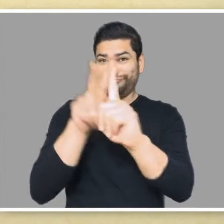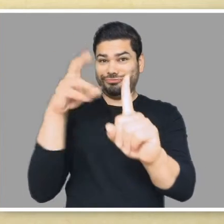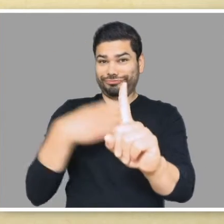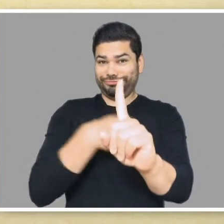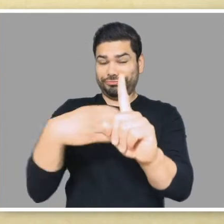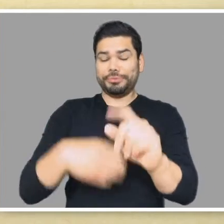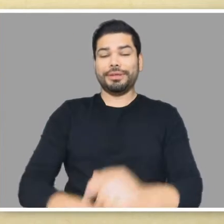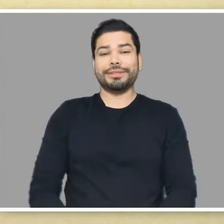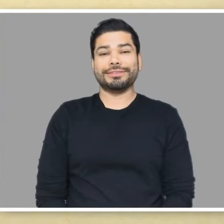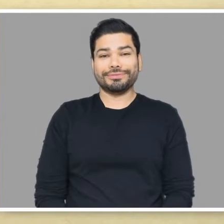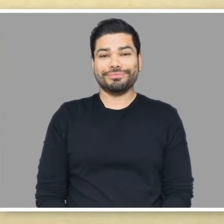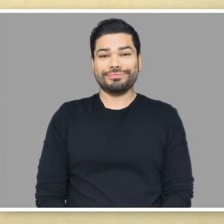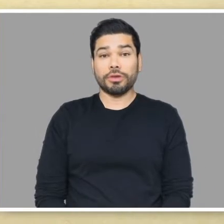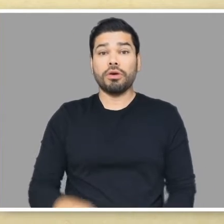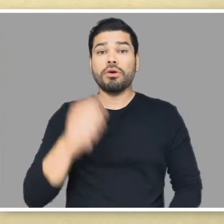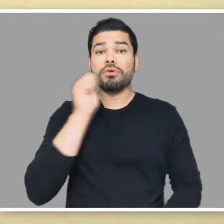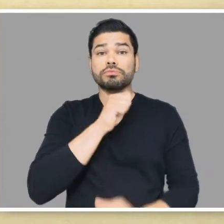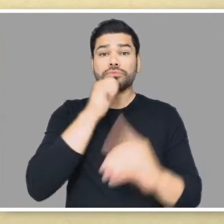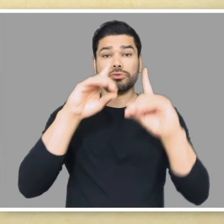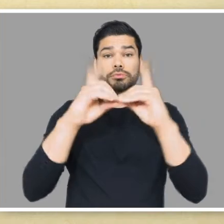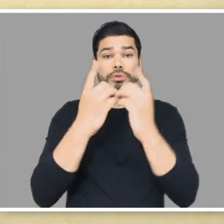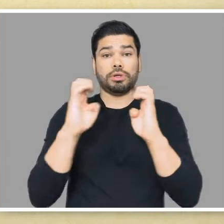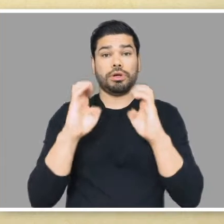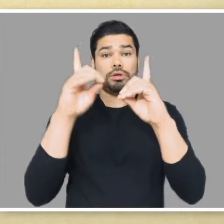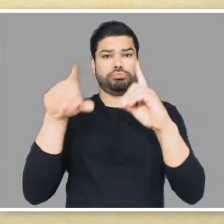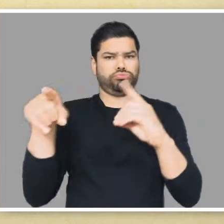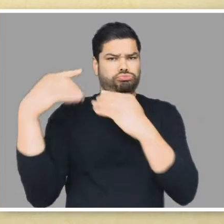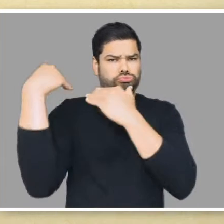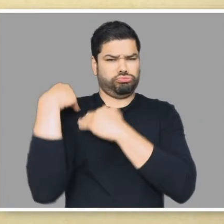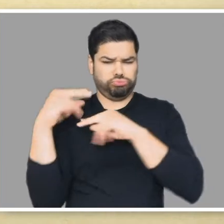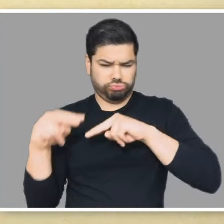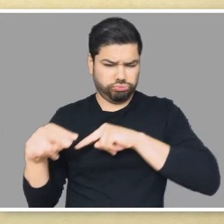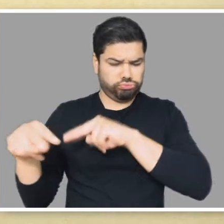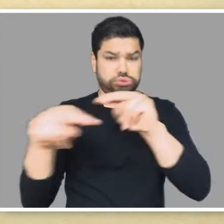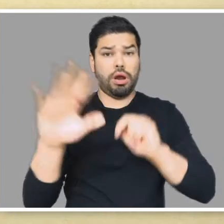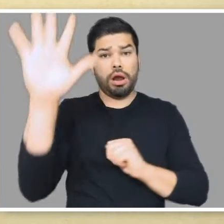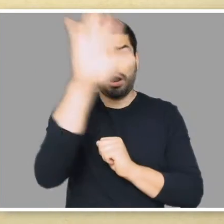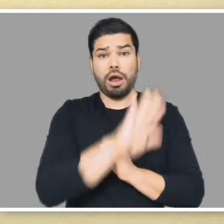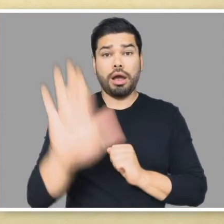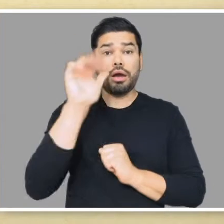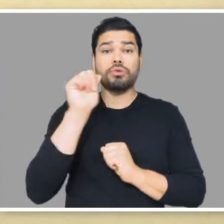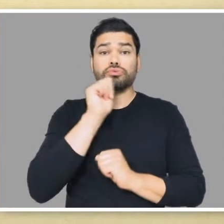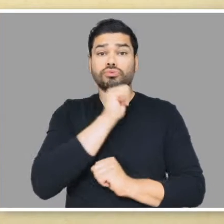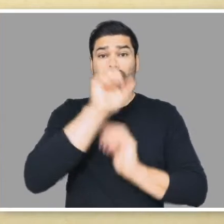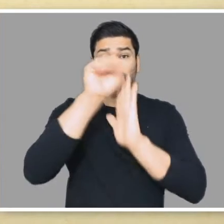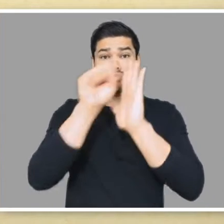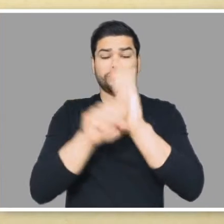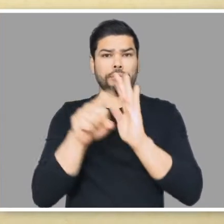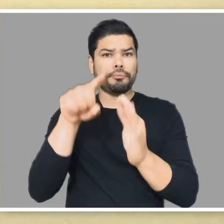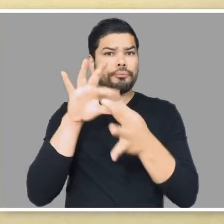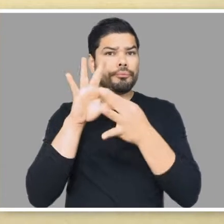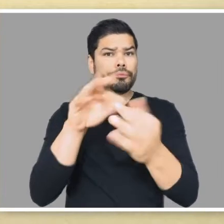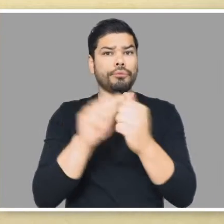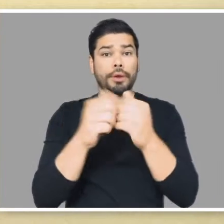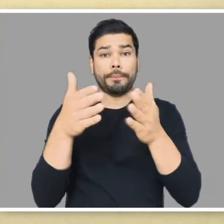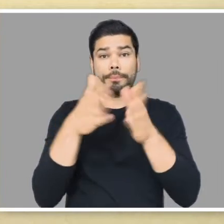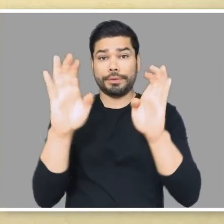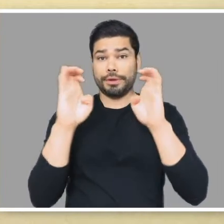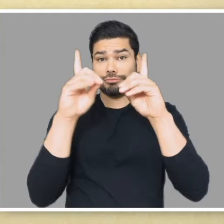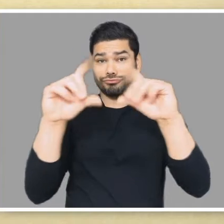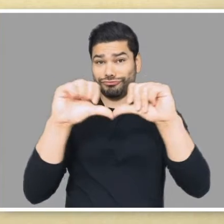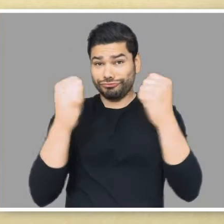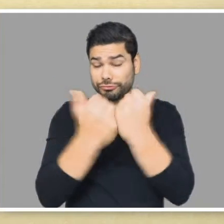Complaints The Arizona Department of Education, or ADE, is responsible for ensuring that